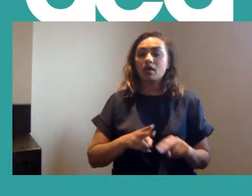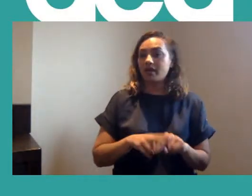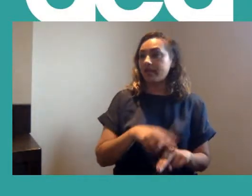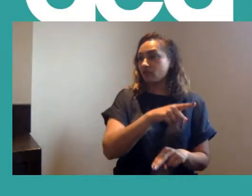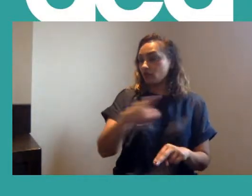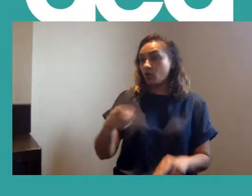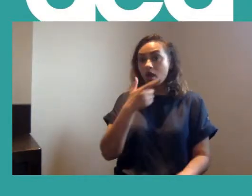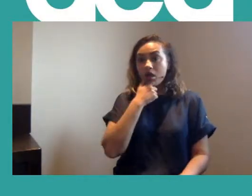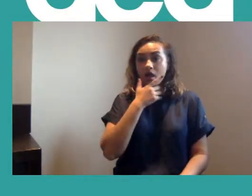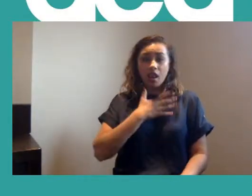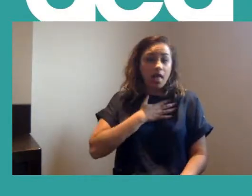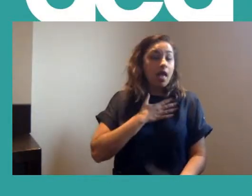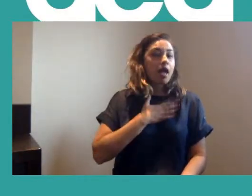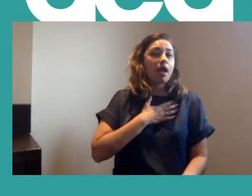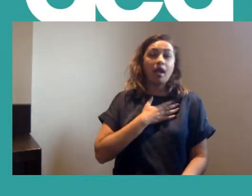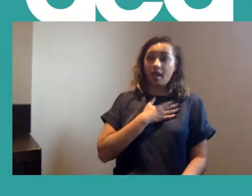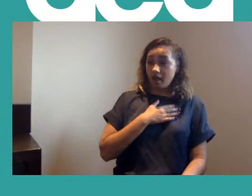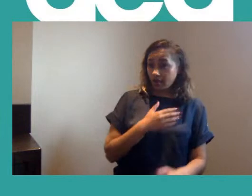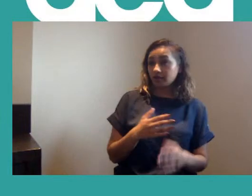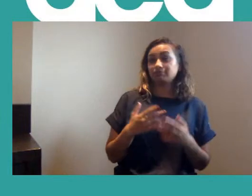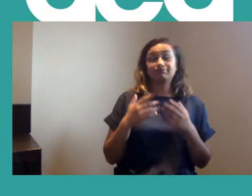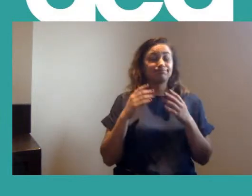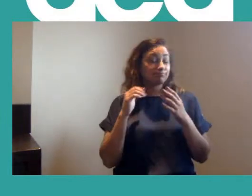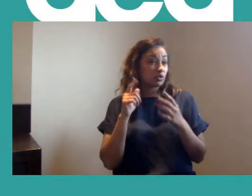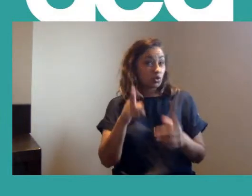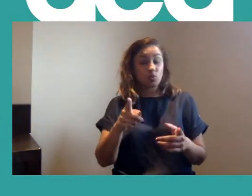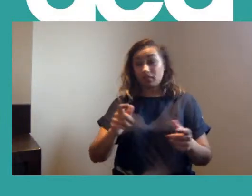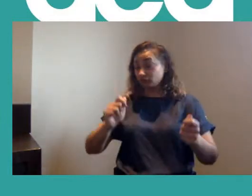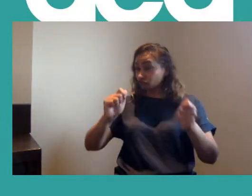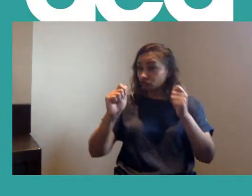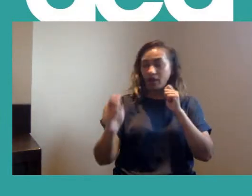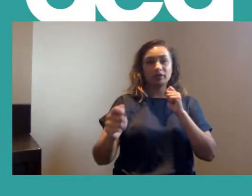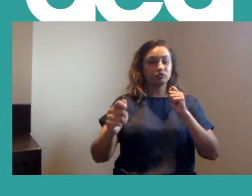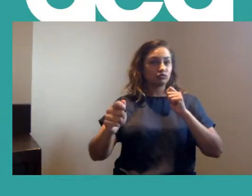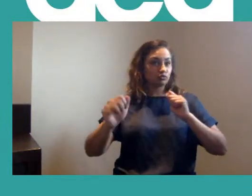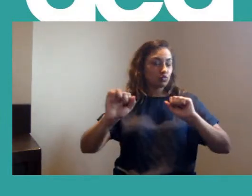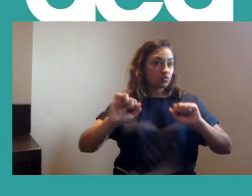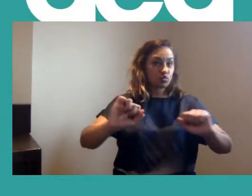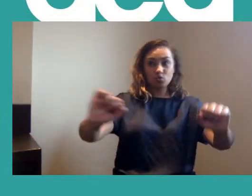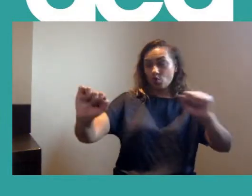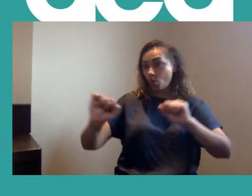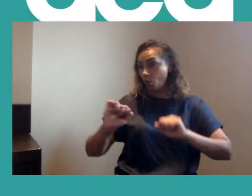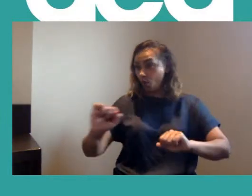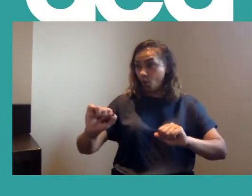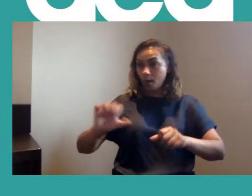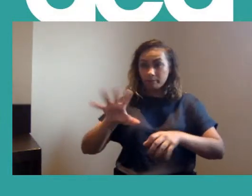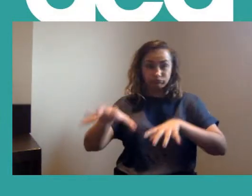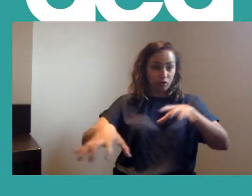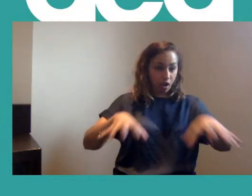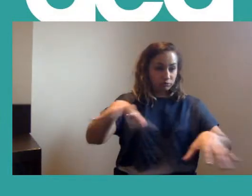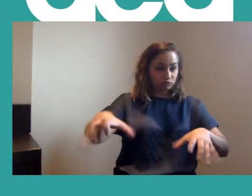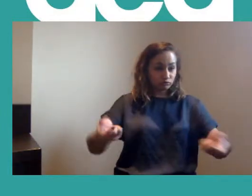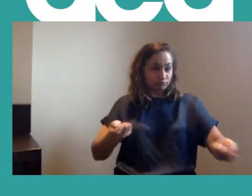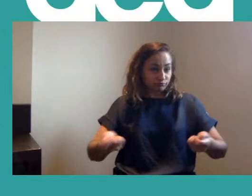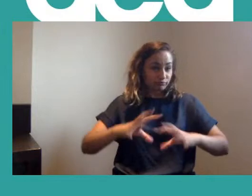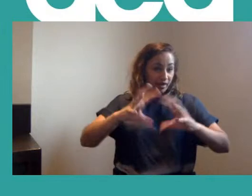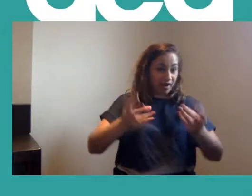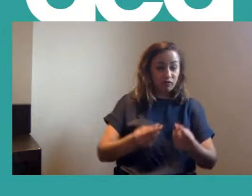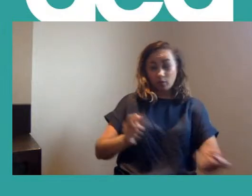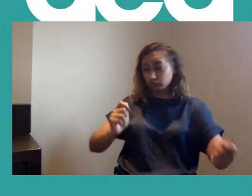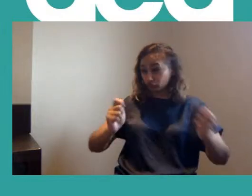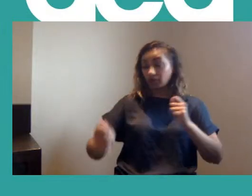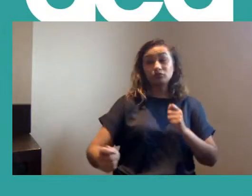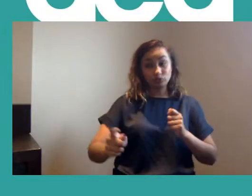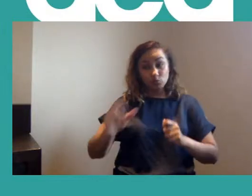into it, I can promise you, it will absolutely revolutionise the way that you that you run your branches, and how you